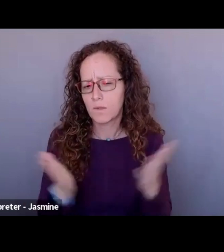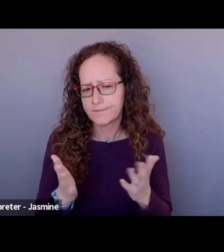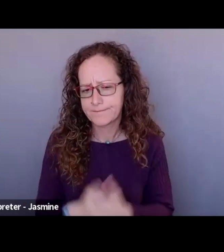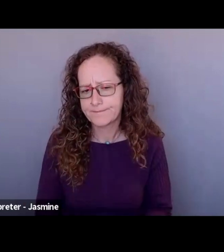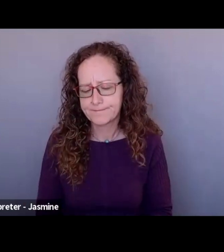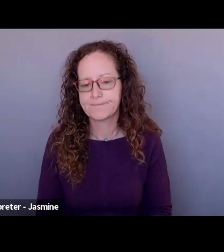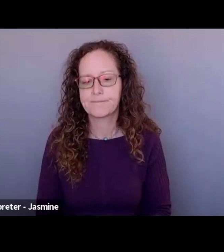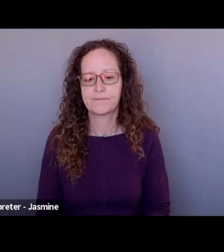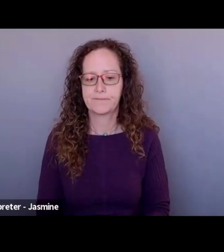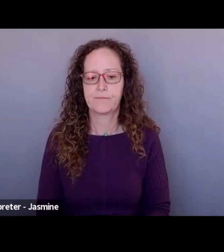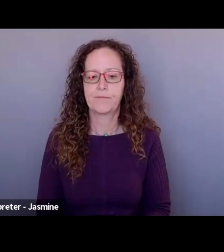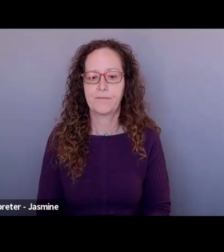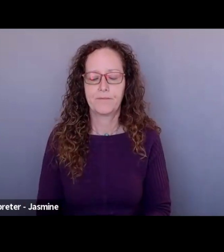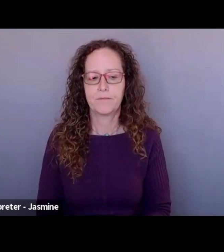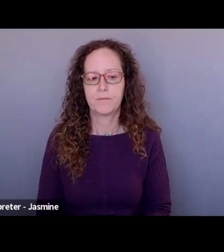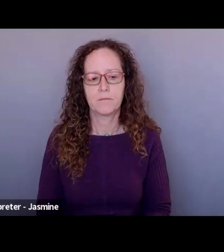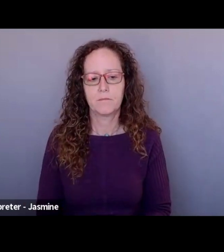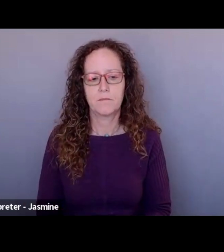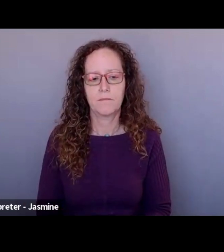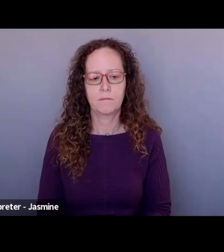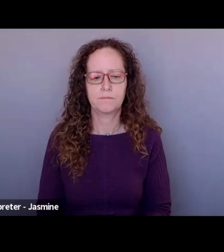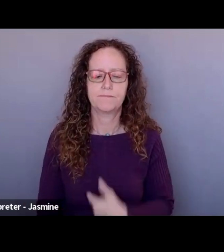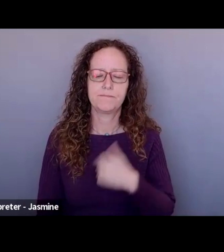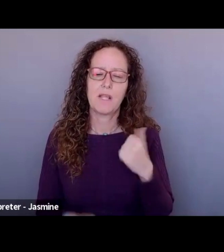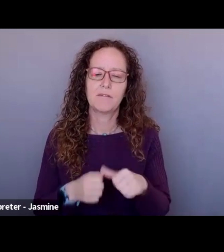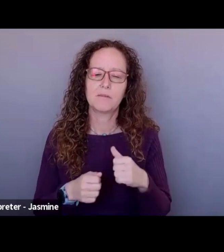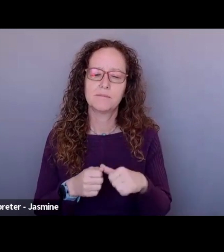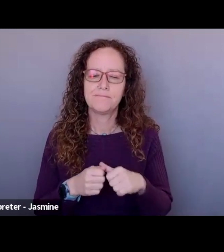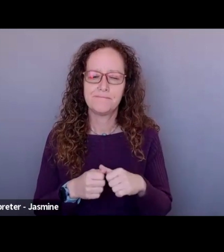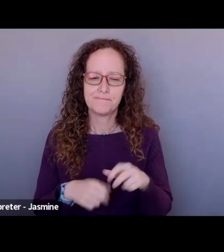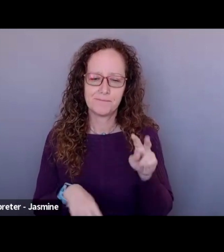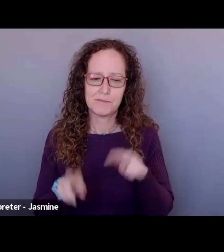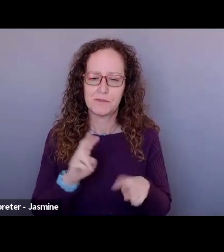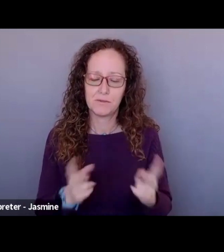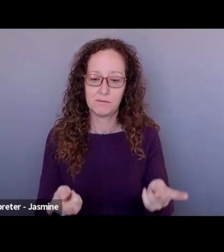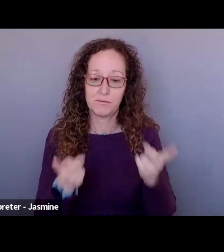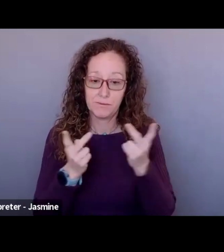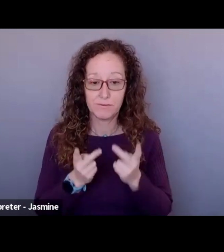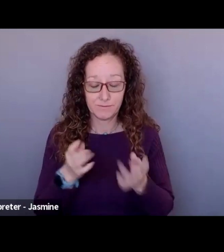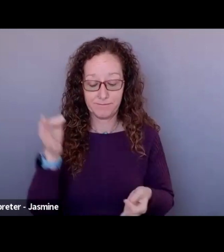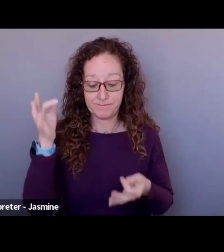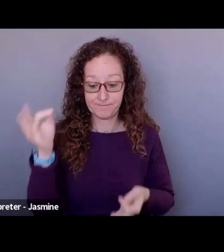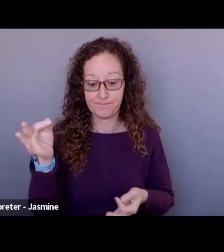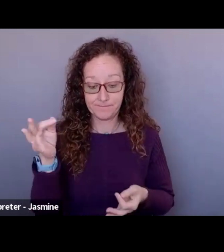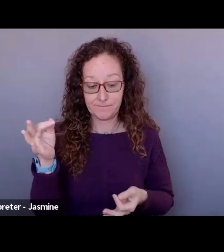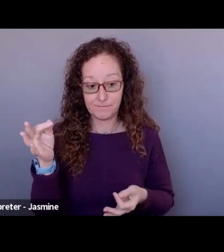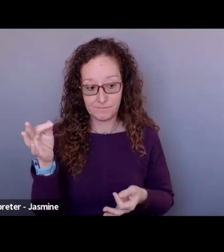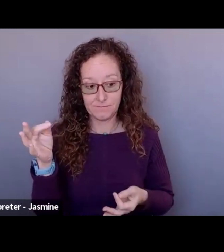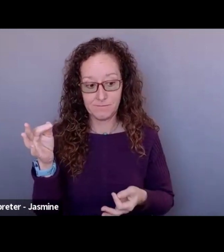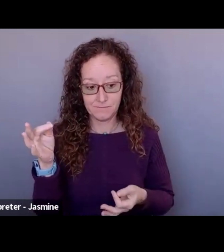Right. There's a, I remember looking at a, um, a proposal that was like a very, very